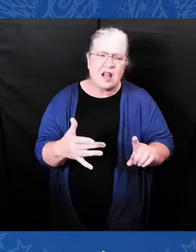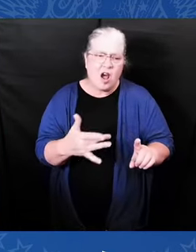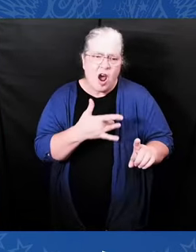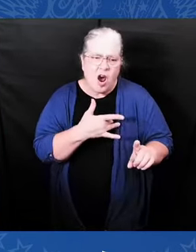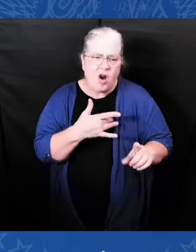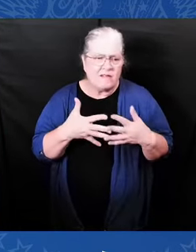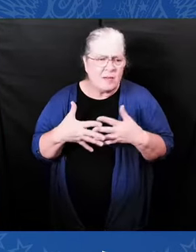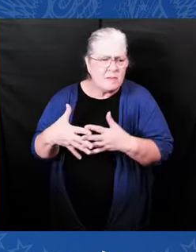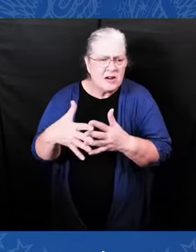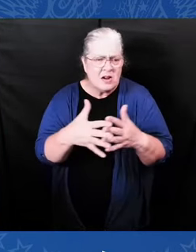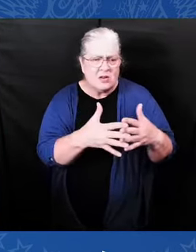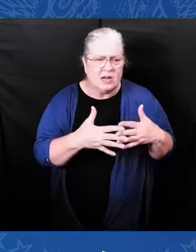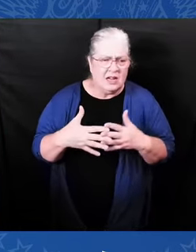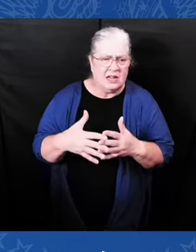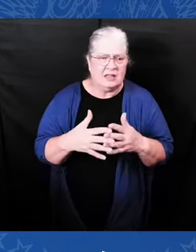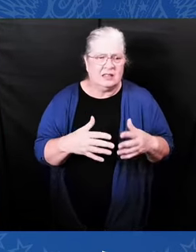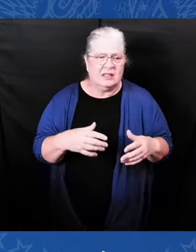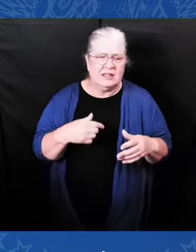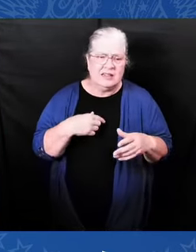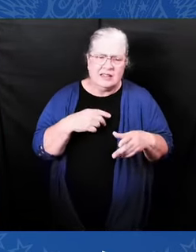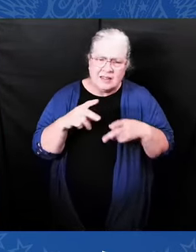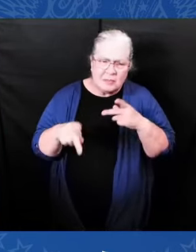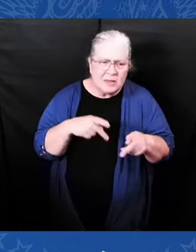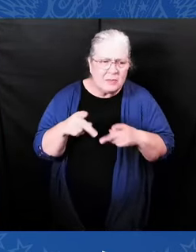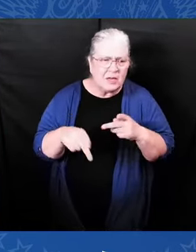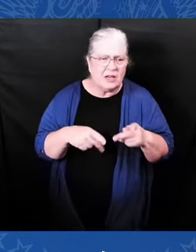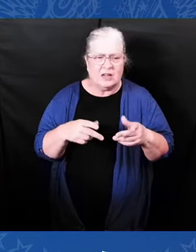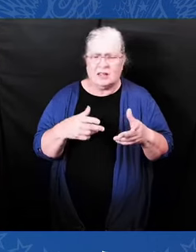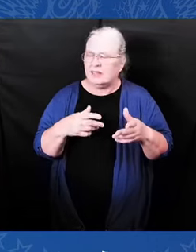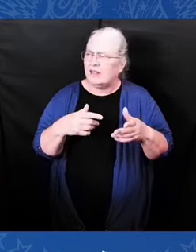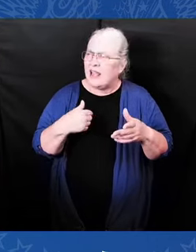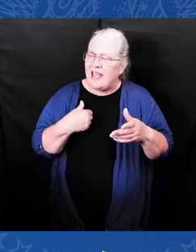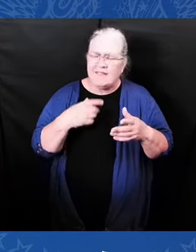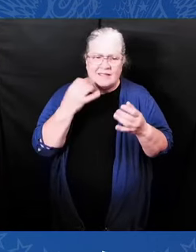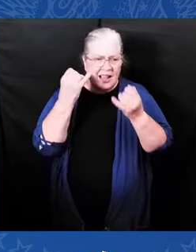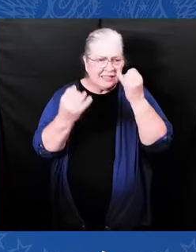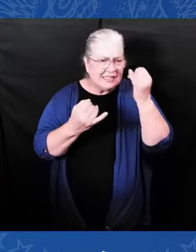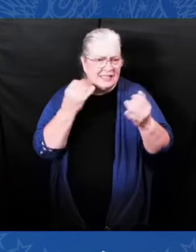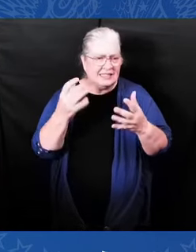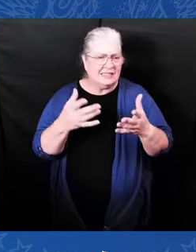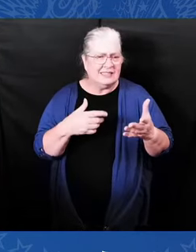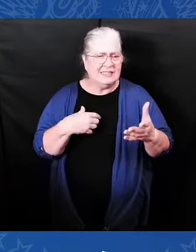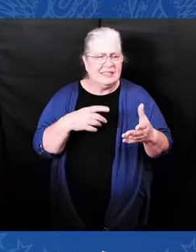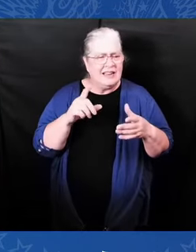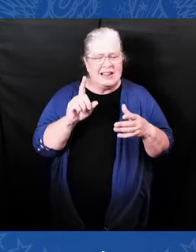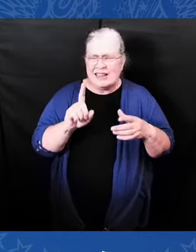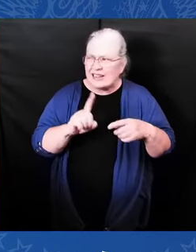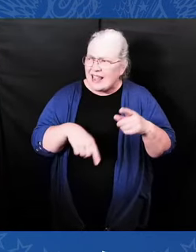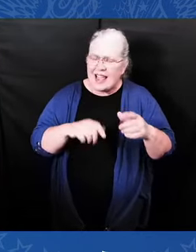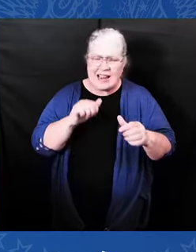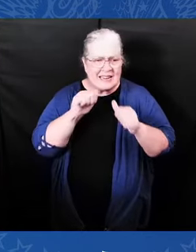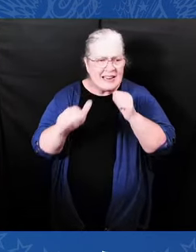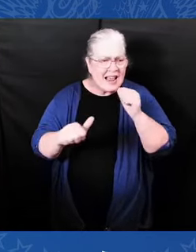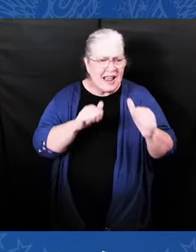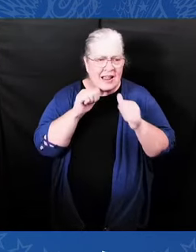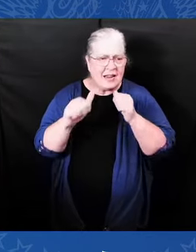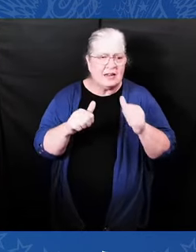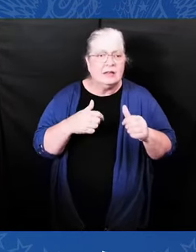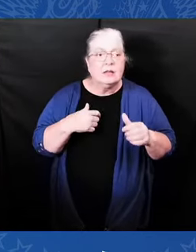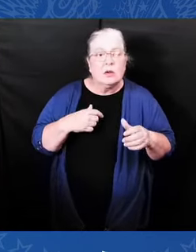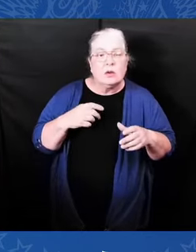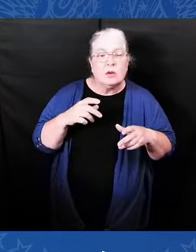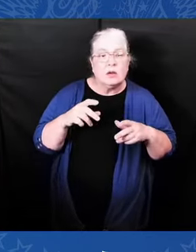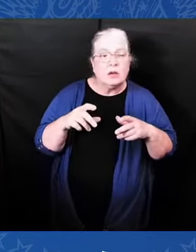Juneteenth concert in the White House. We heard the great Jennifer Hudson sing her soul — from her soul — about the